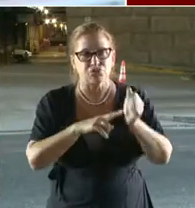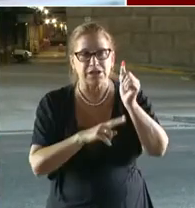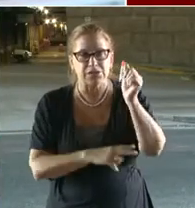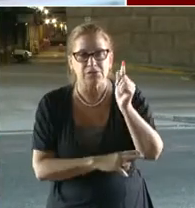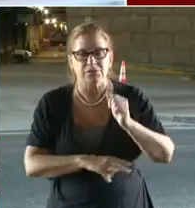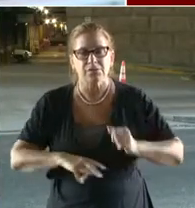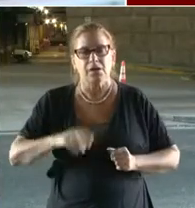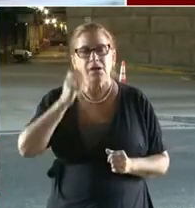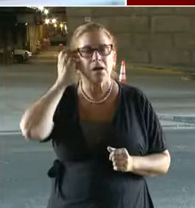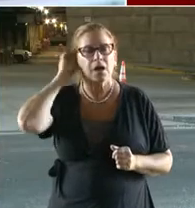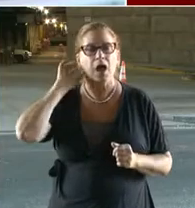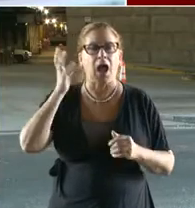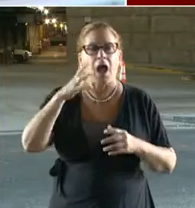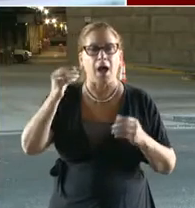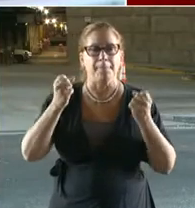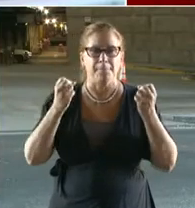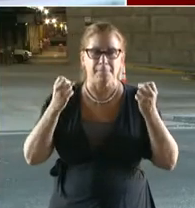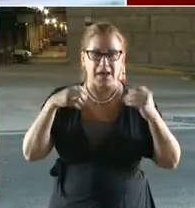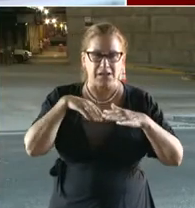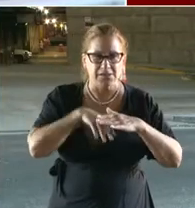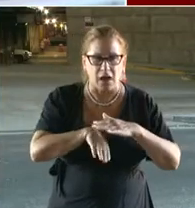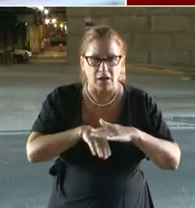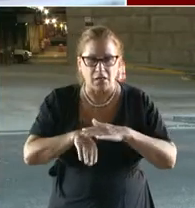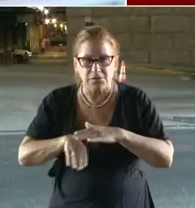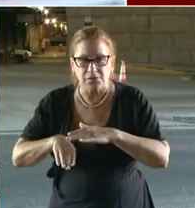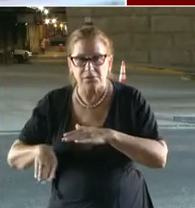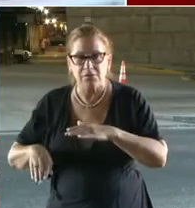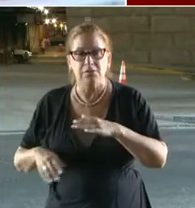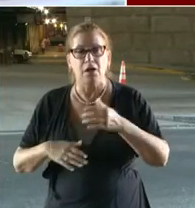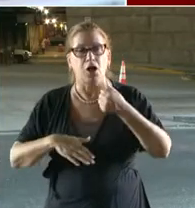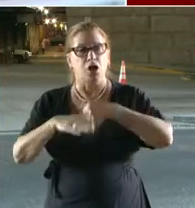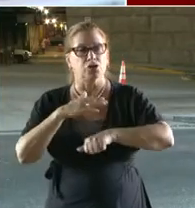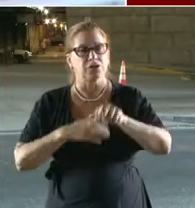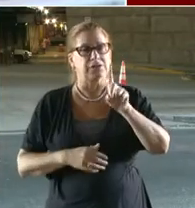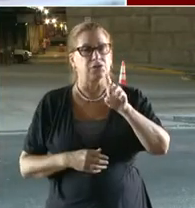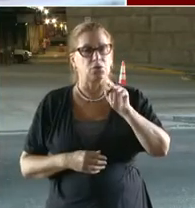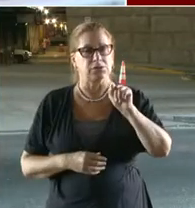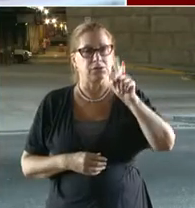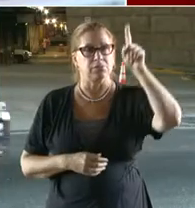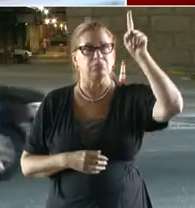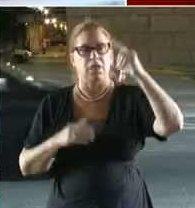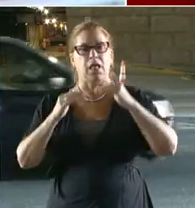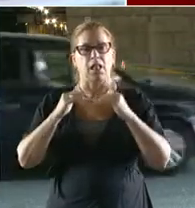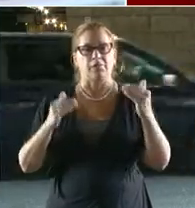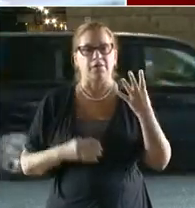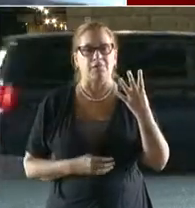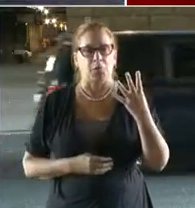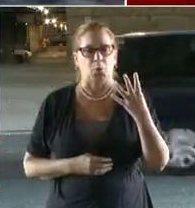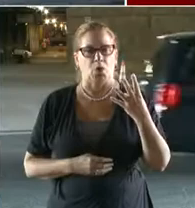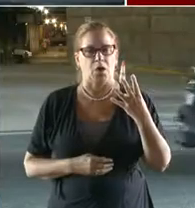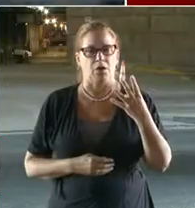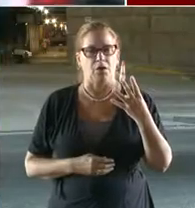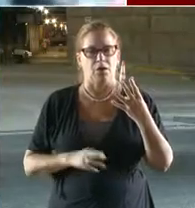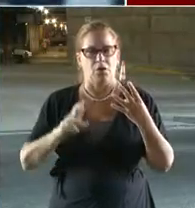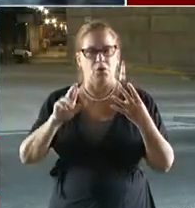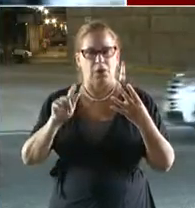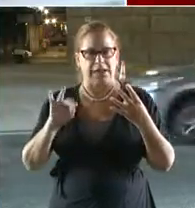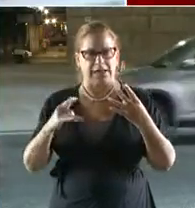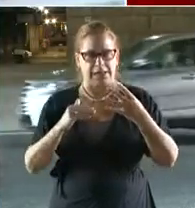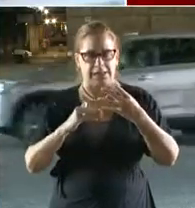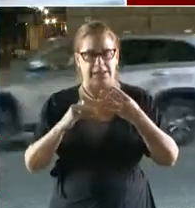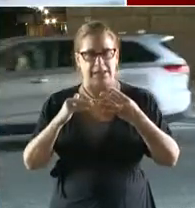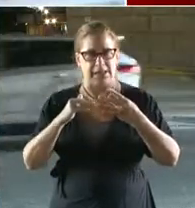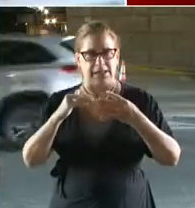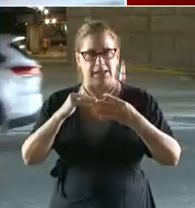This bridge is currently at level 4 rating. I am proud to say that because of Mayor Bowser, she has prioritized and